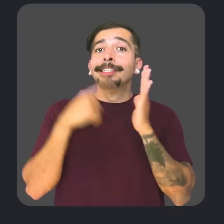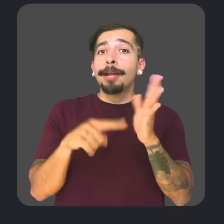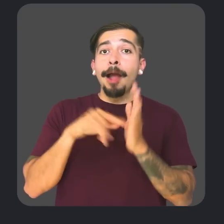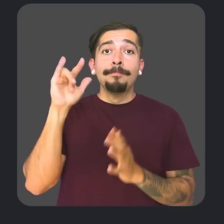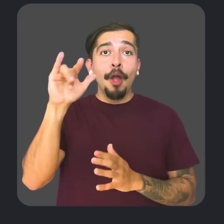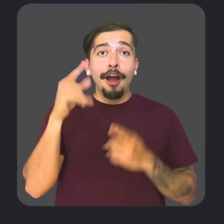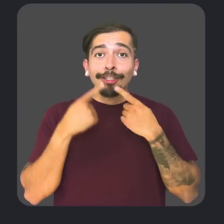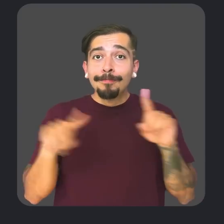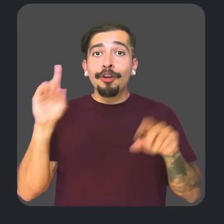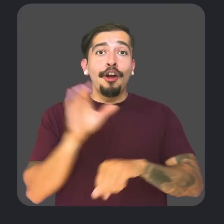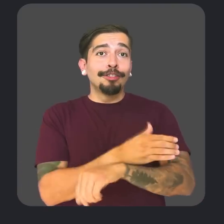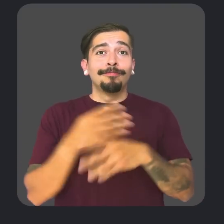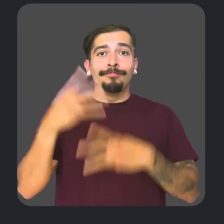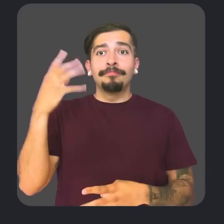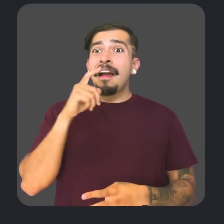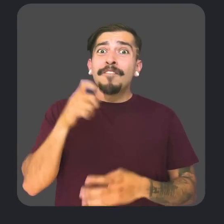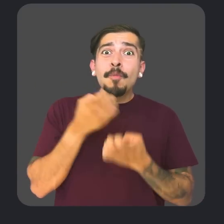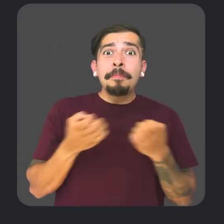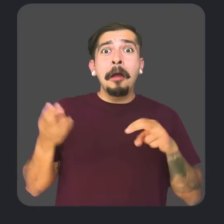more, without needing extra equipment.